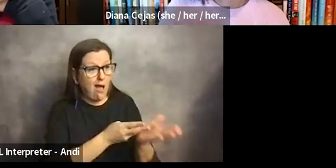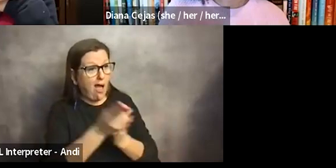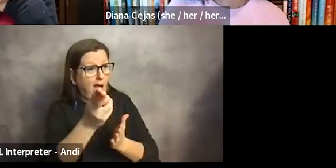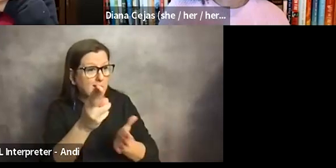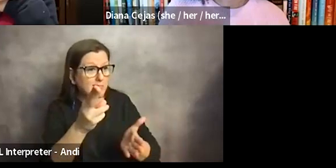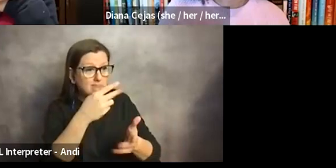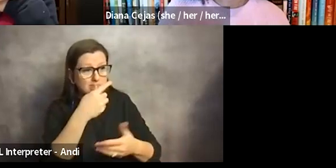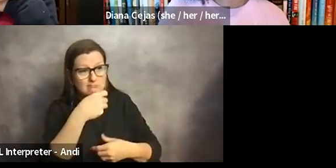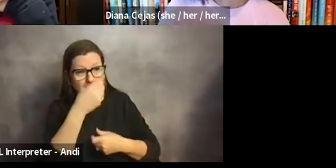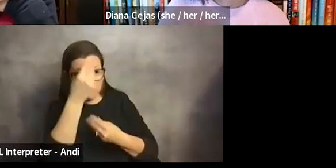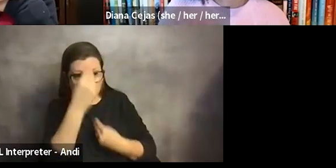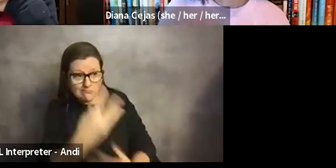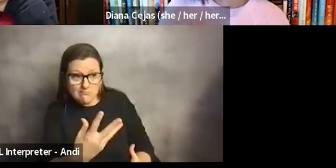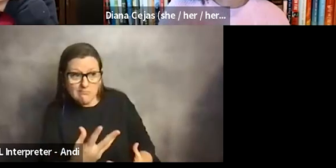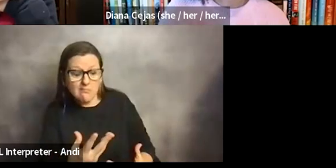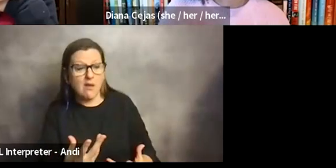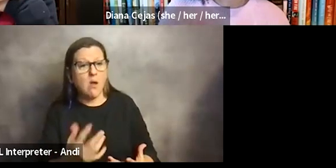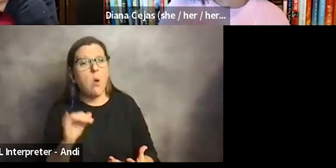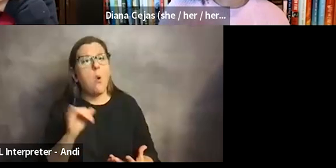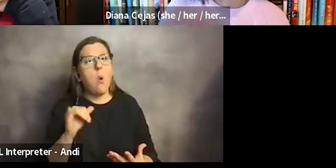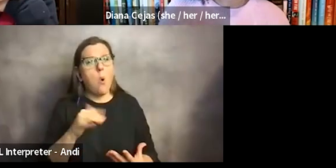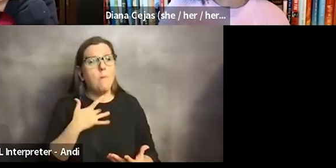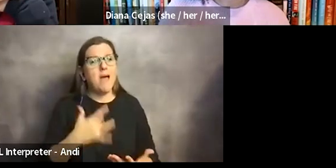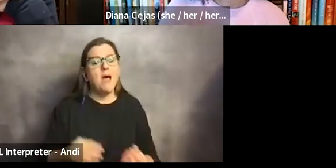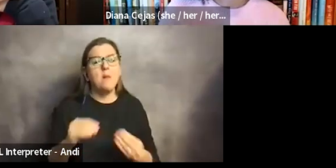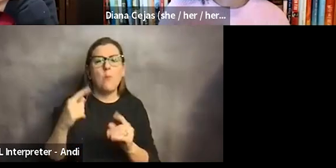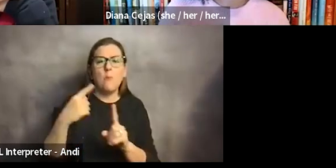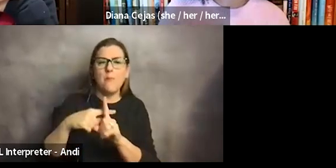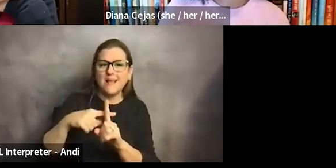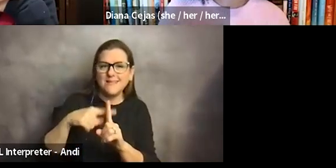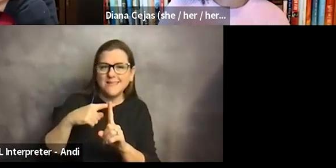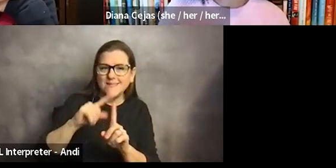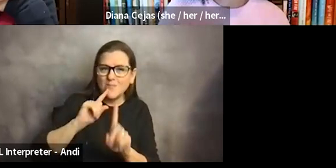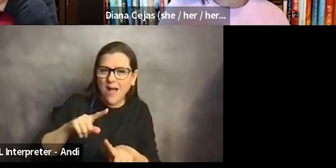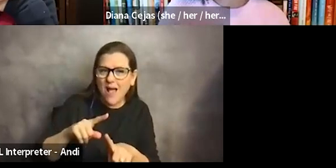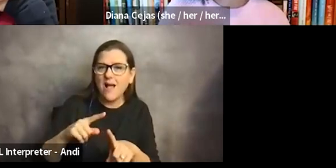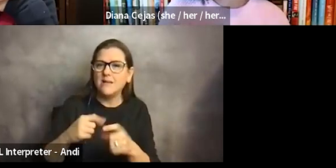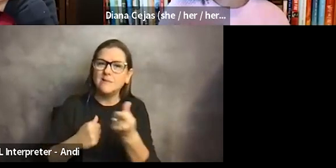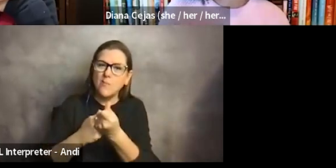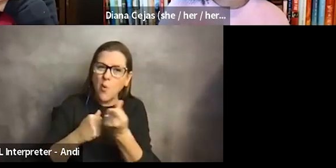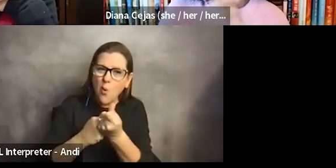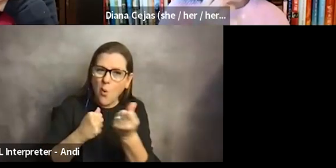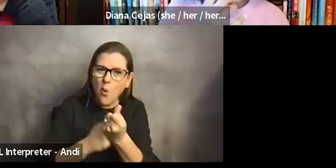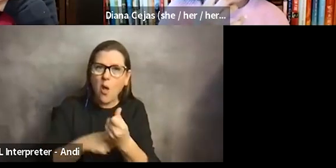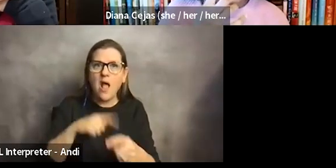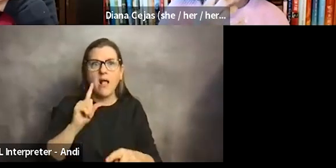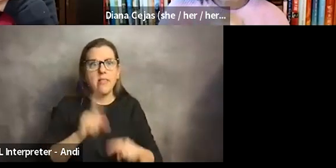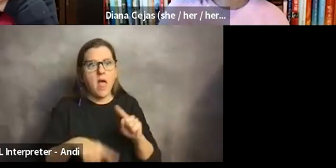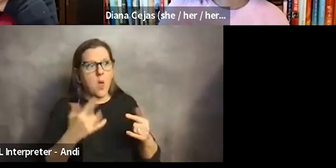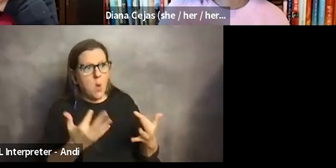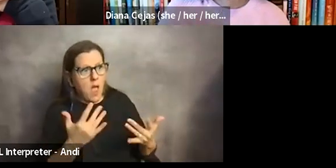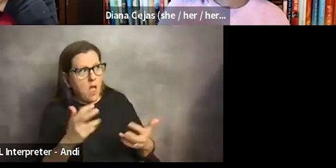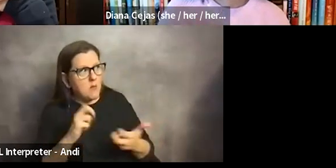usually met with a lot more positive and support than if I wait until there's a